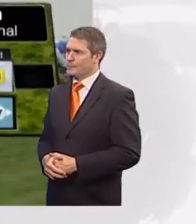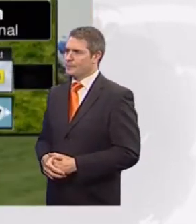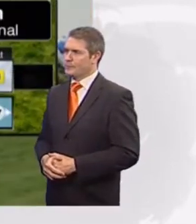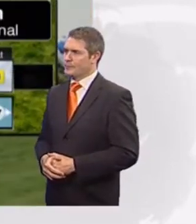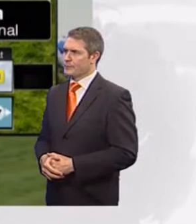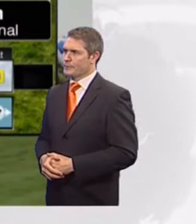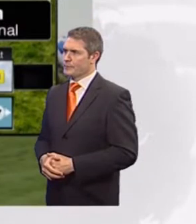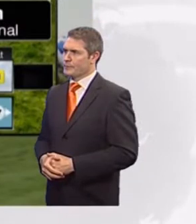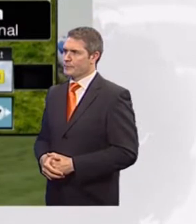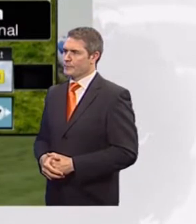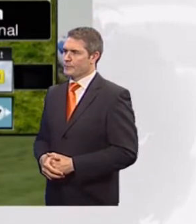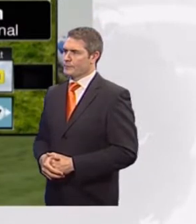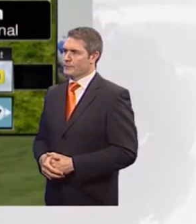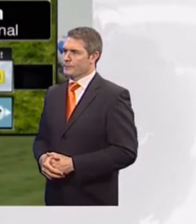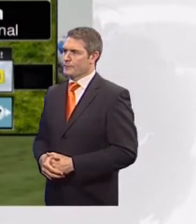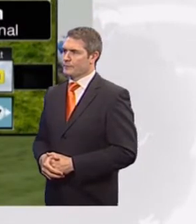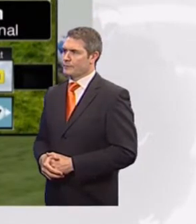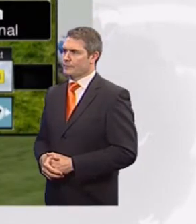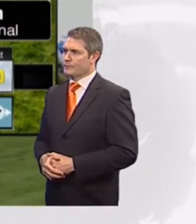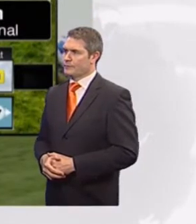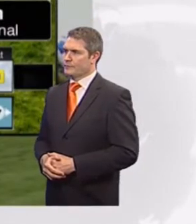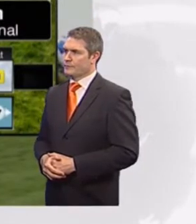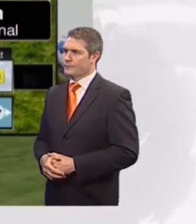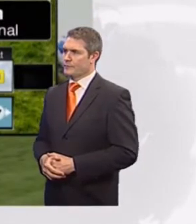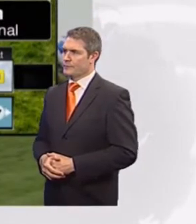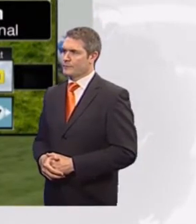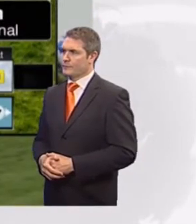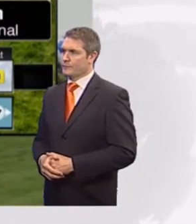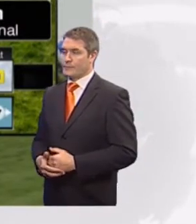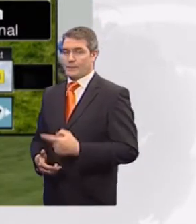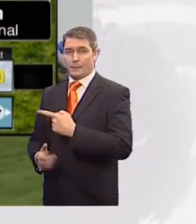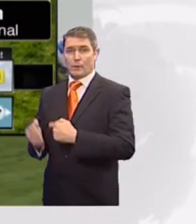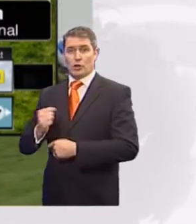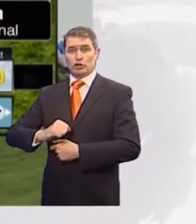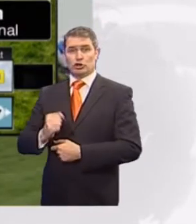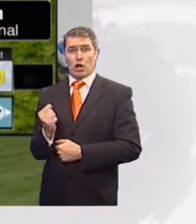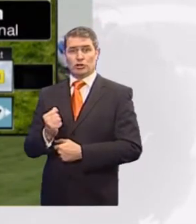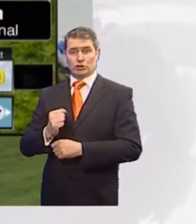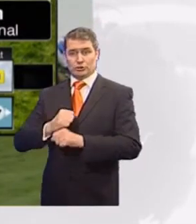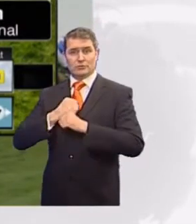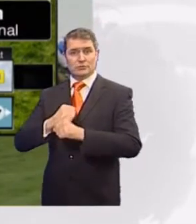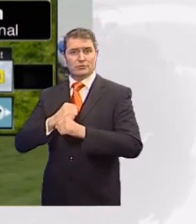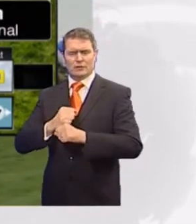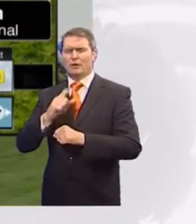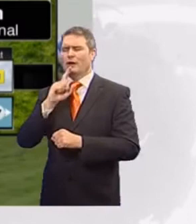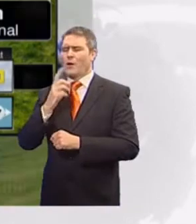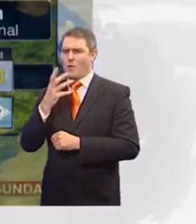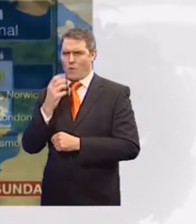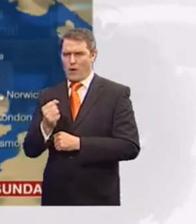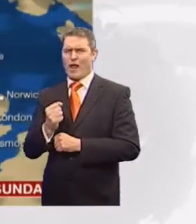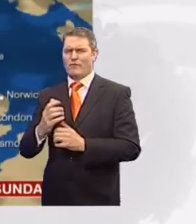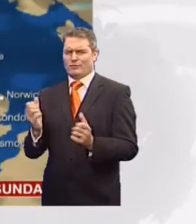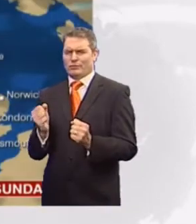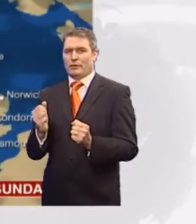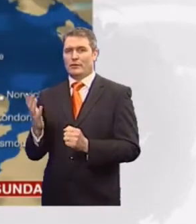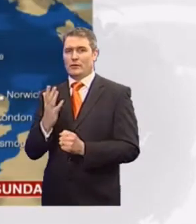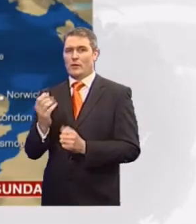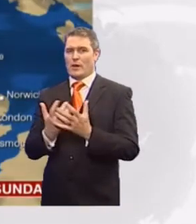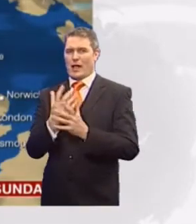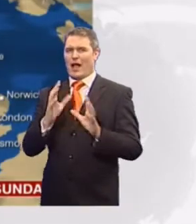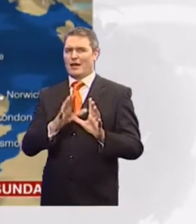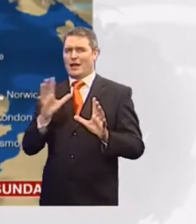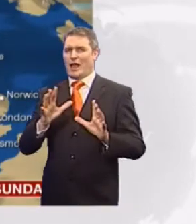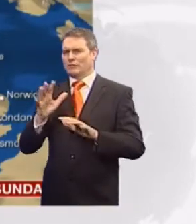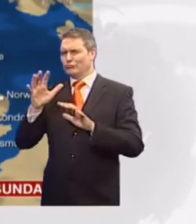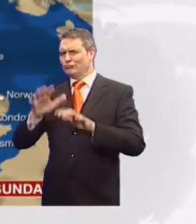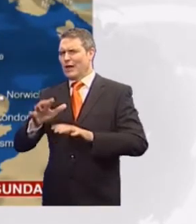days. The breeze all will pick up in Scotland. So for the Scottish Grand National at air, 11 degrees here, feeling rather cool, especially as cloud builds. Could be one or